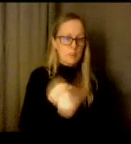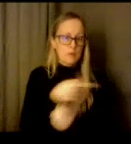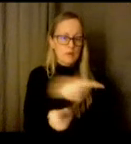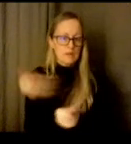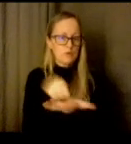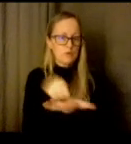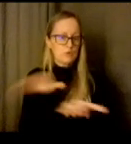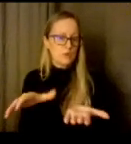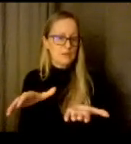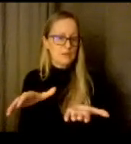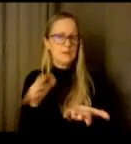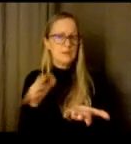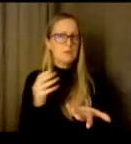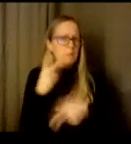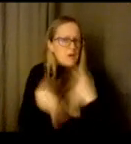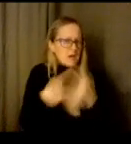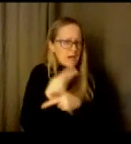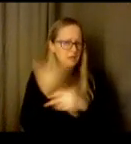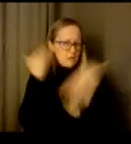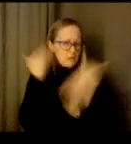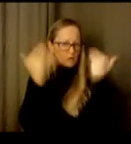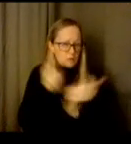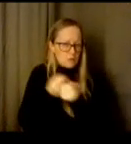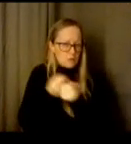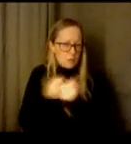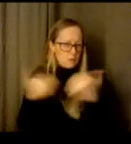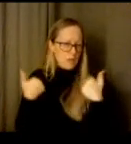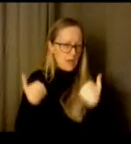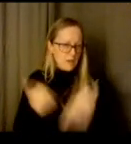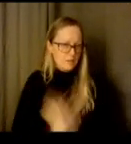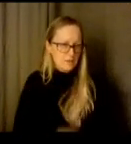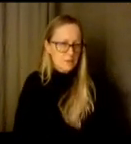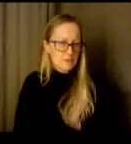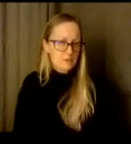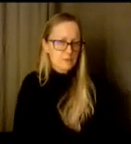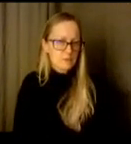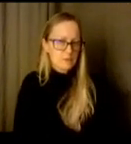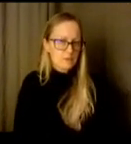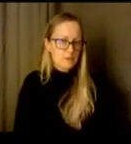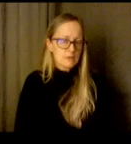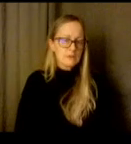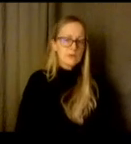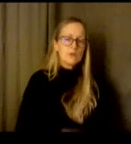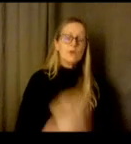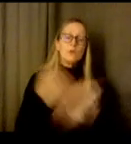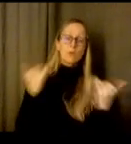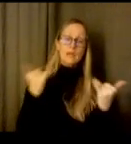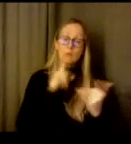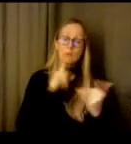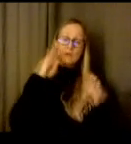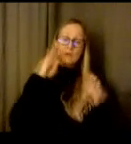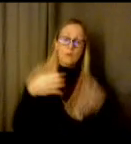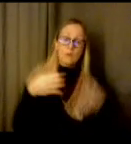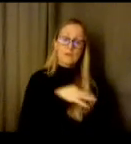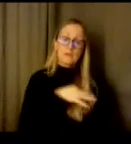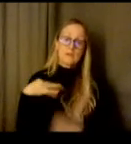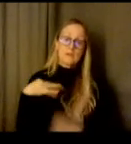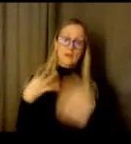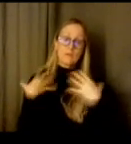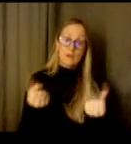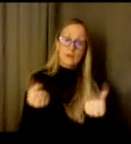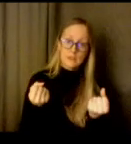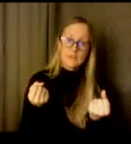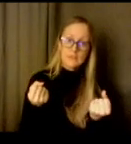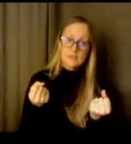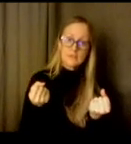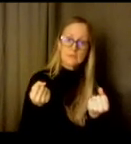i mean i think right now we're really focusing a lot on staff wellness we know that our staff are needing just as much